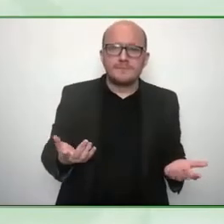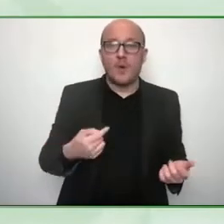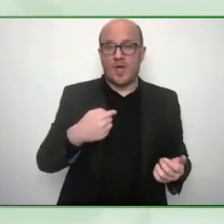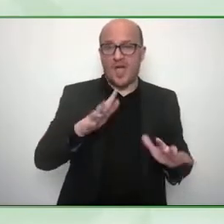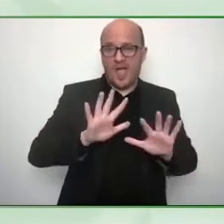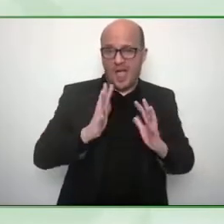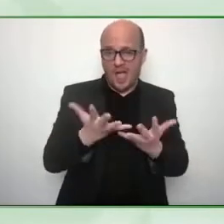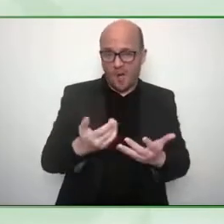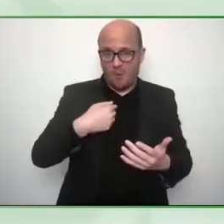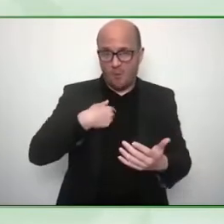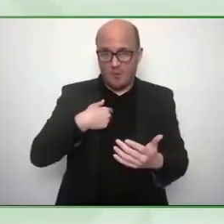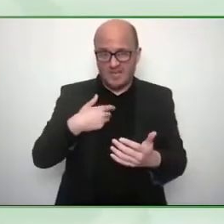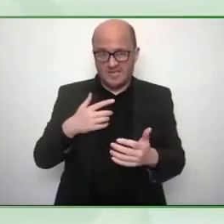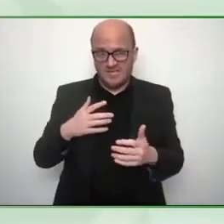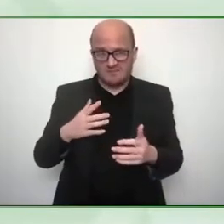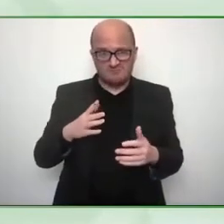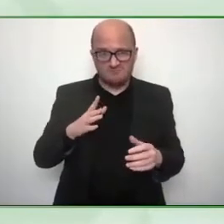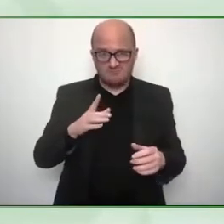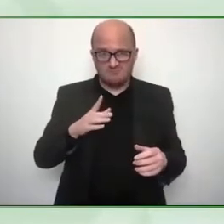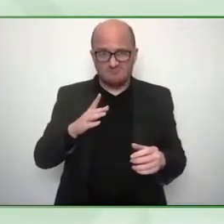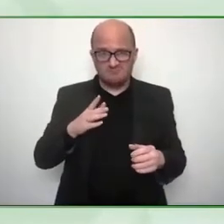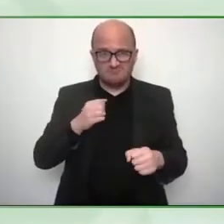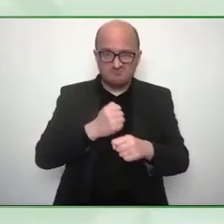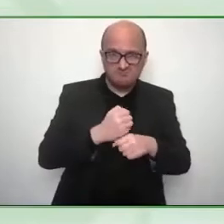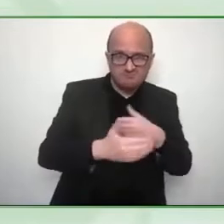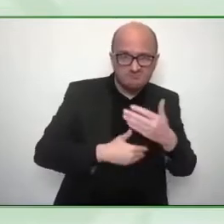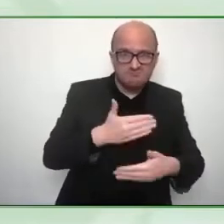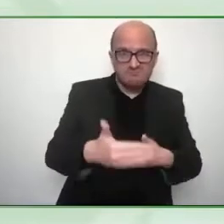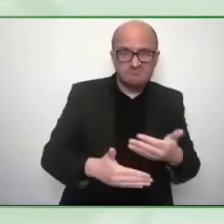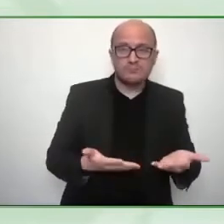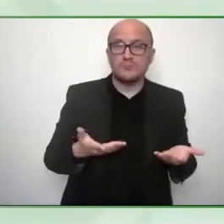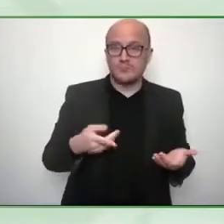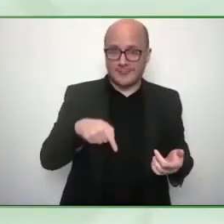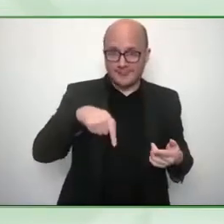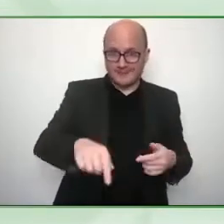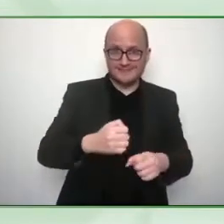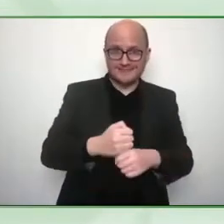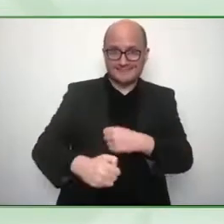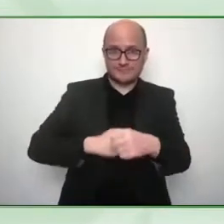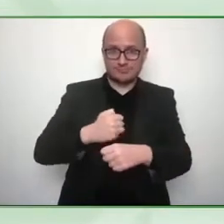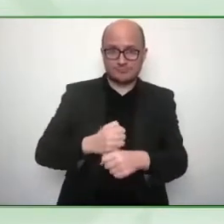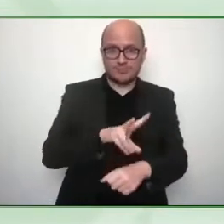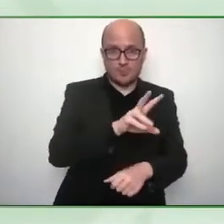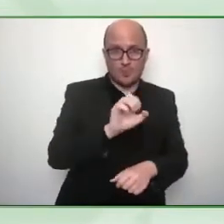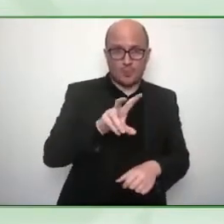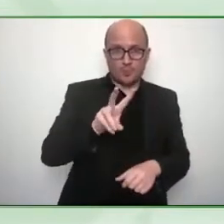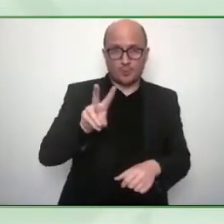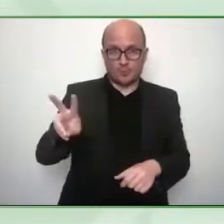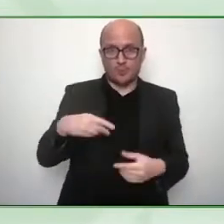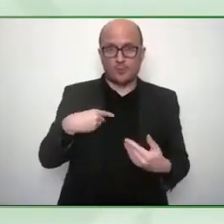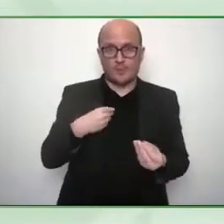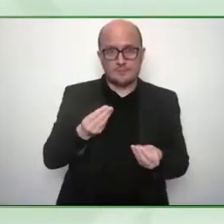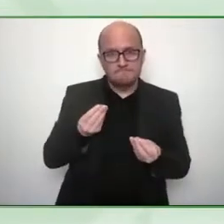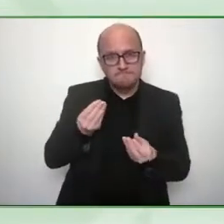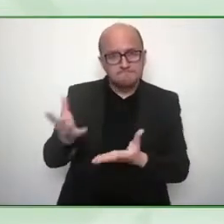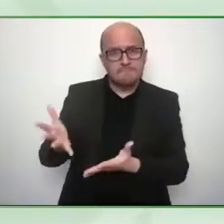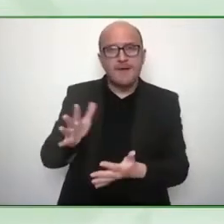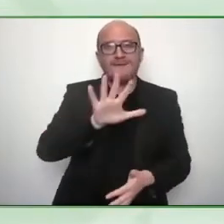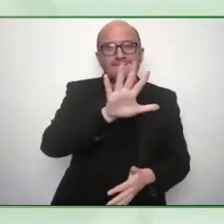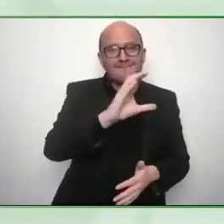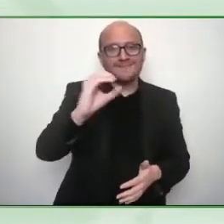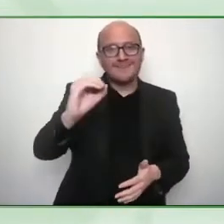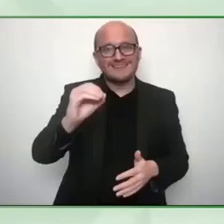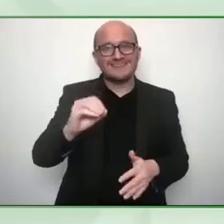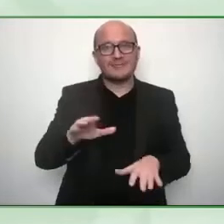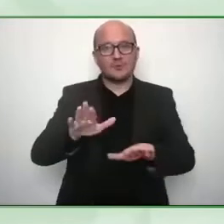piloting this year uh 50 kids using the new technology and and maybe brian you can share a little bit about that technology